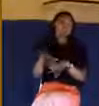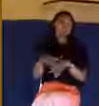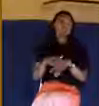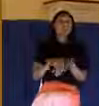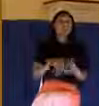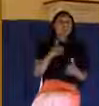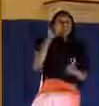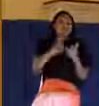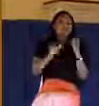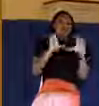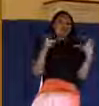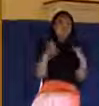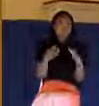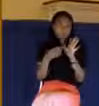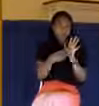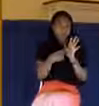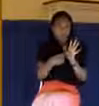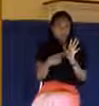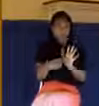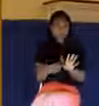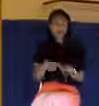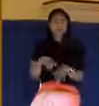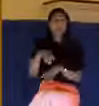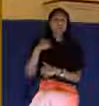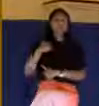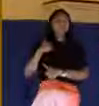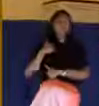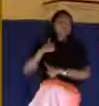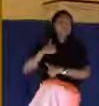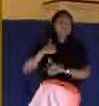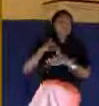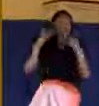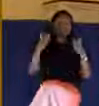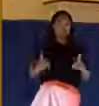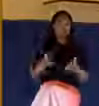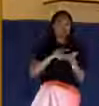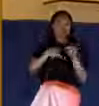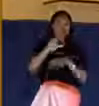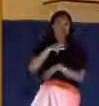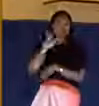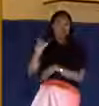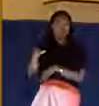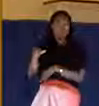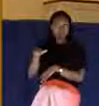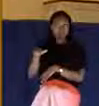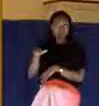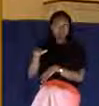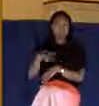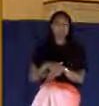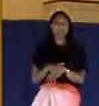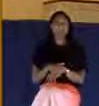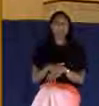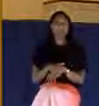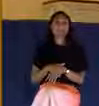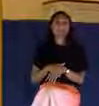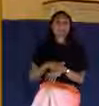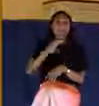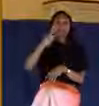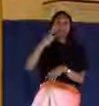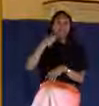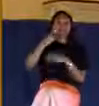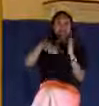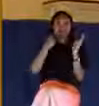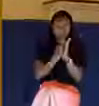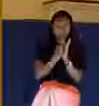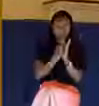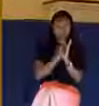centurion. Look down at verse number 33. And when the six hours come, there was darkness over the whole land until the ninth